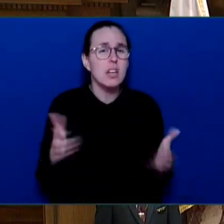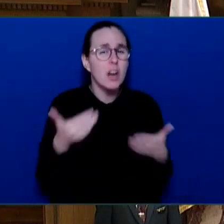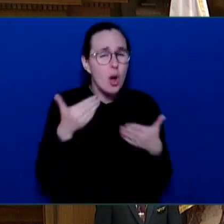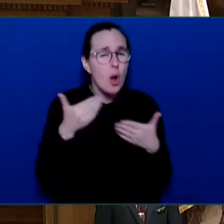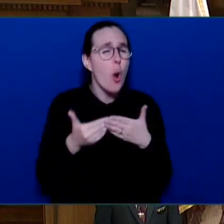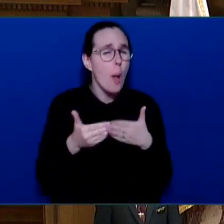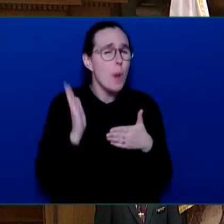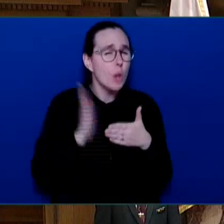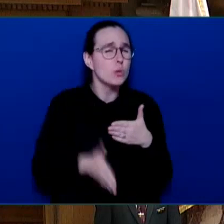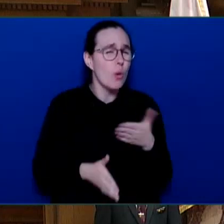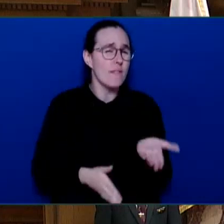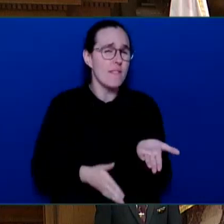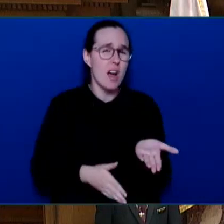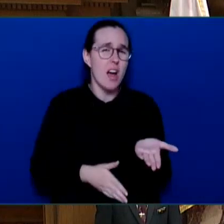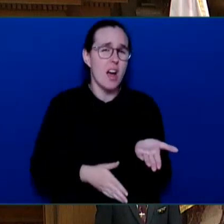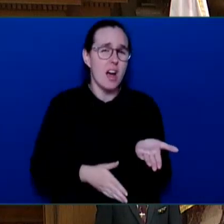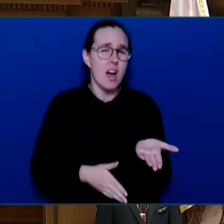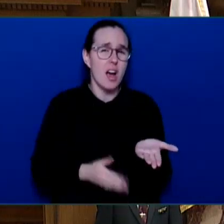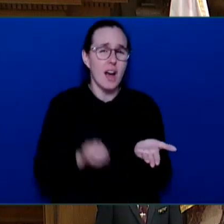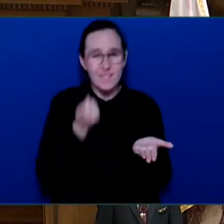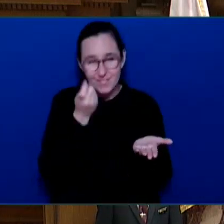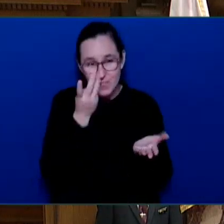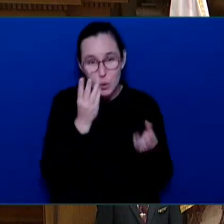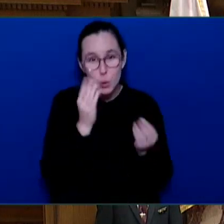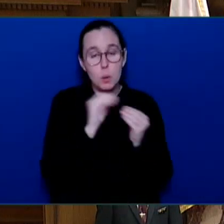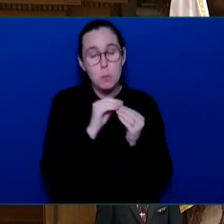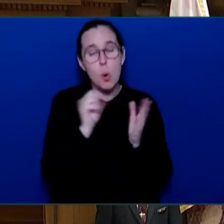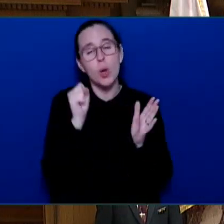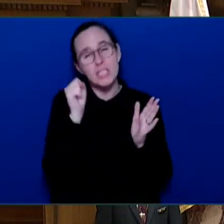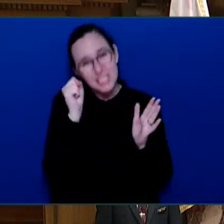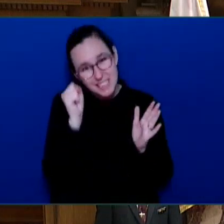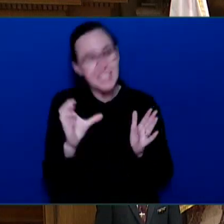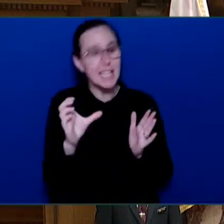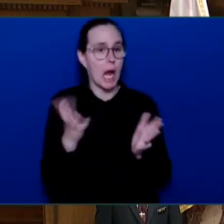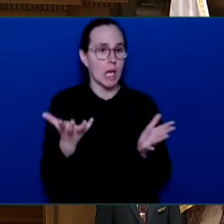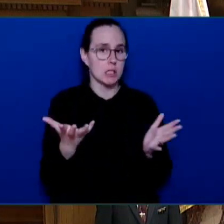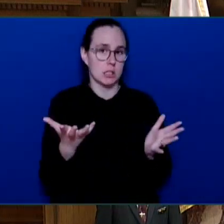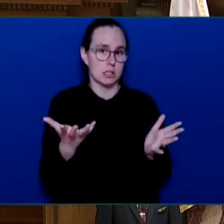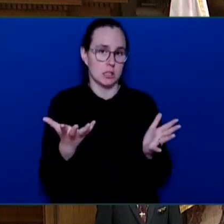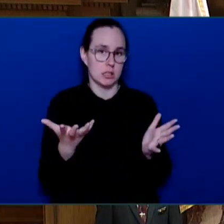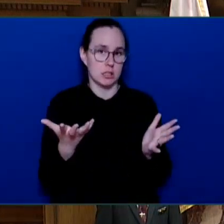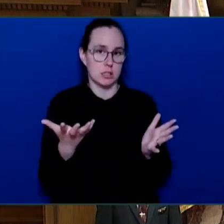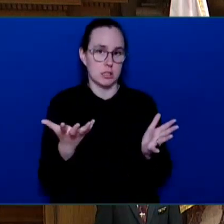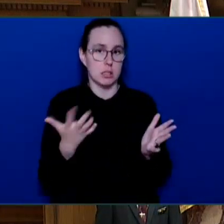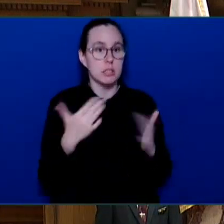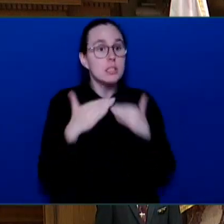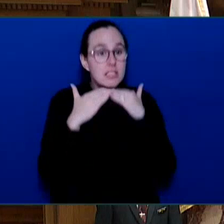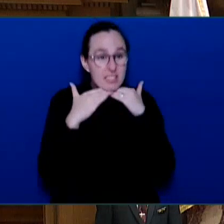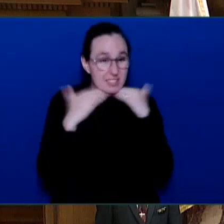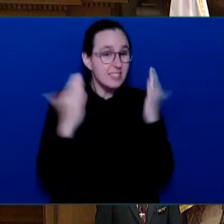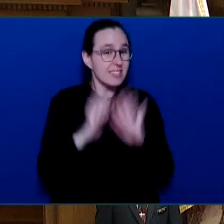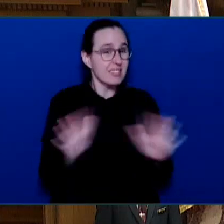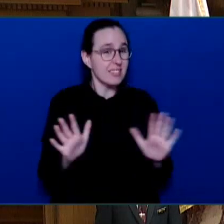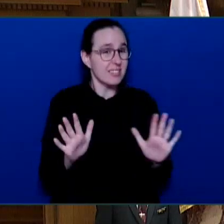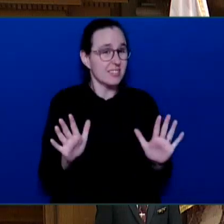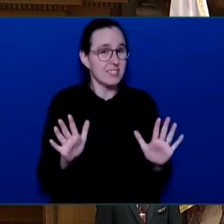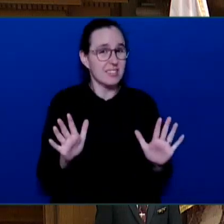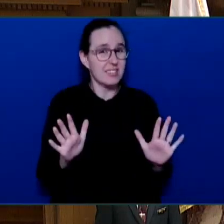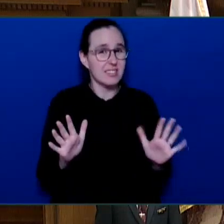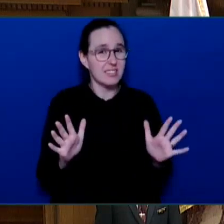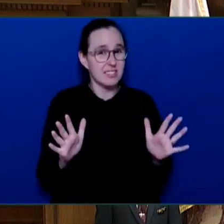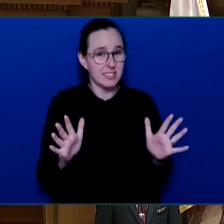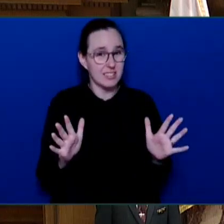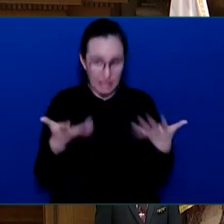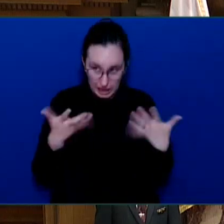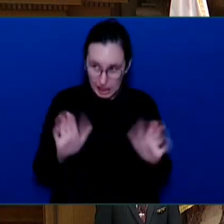seconds. Take it easy. Almost over. Almost over. Let him answer. The Minister has the